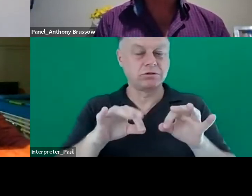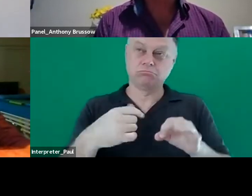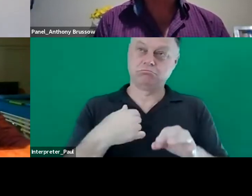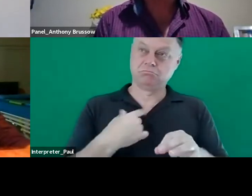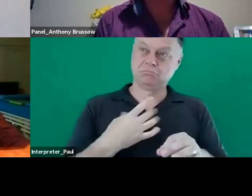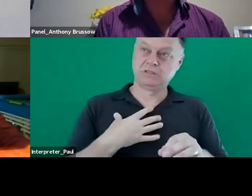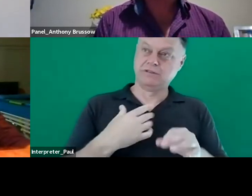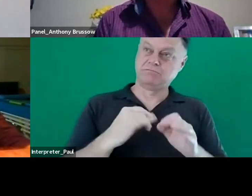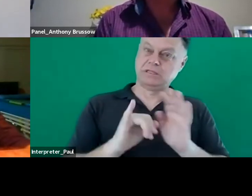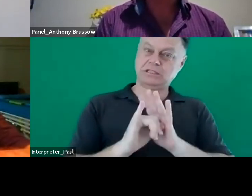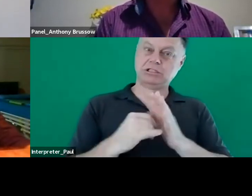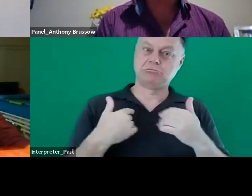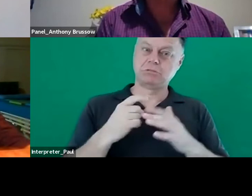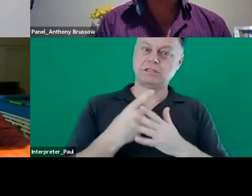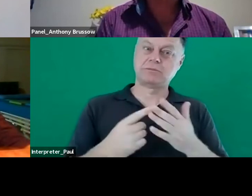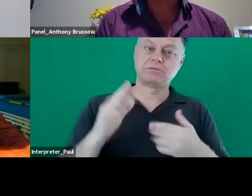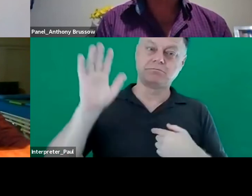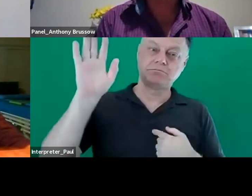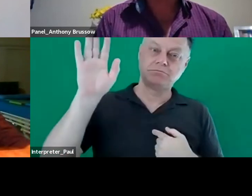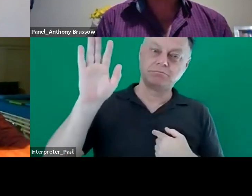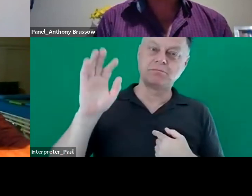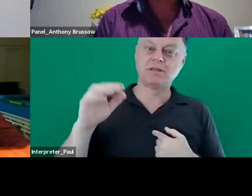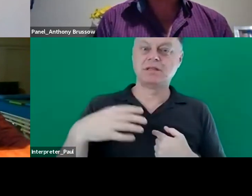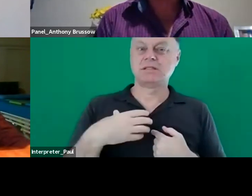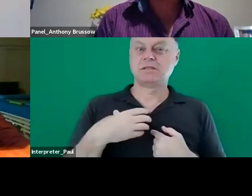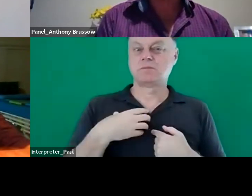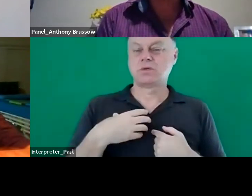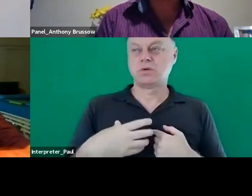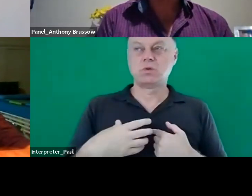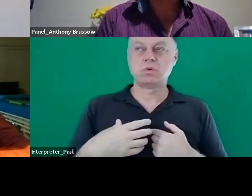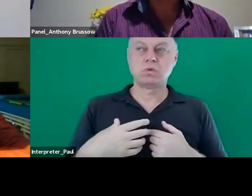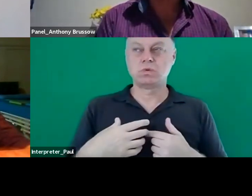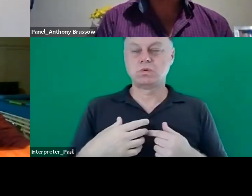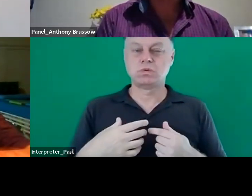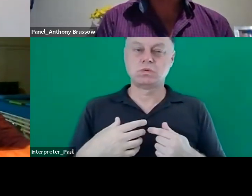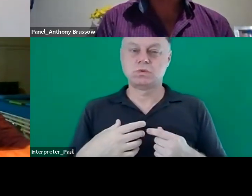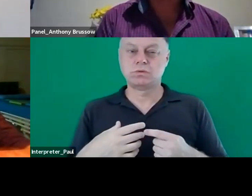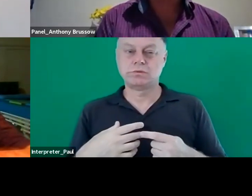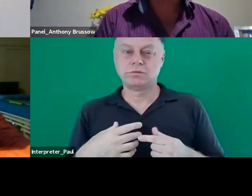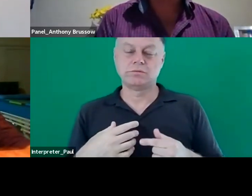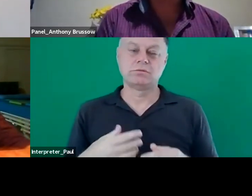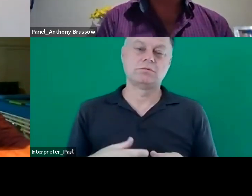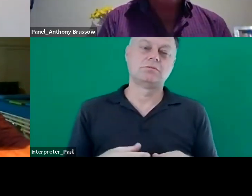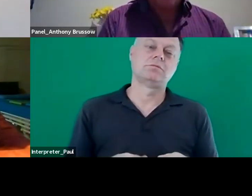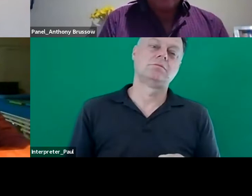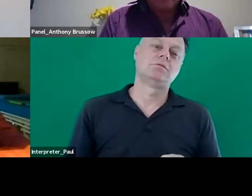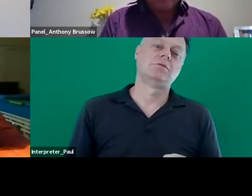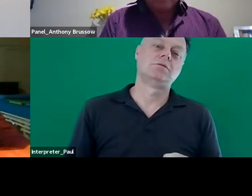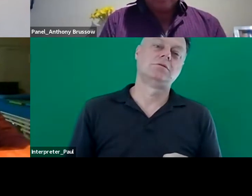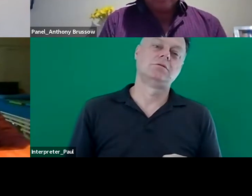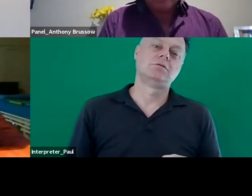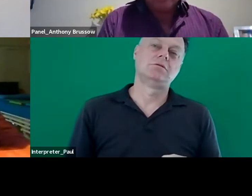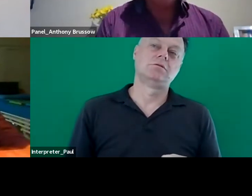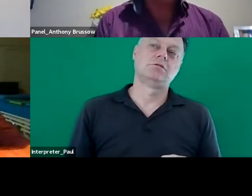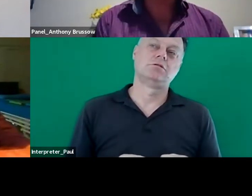i think there is a lot more room in various um fields within disability